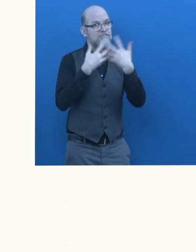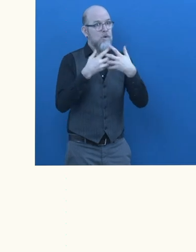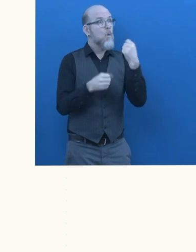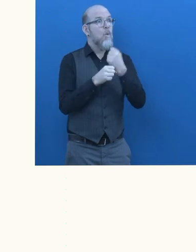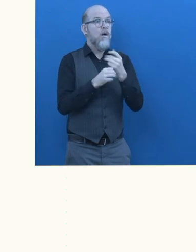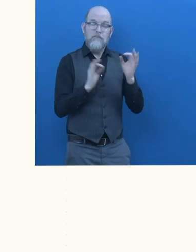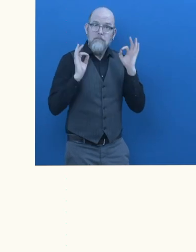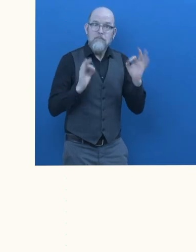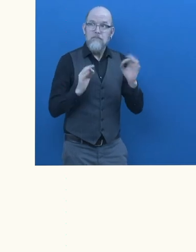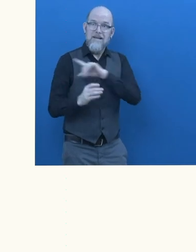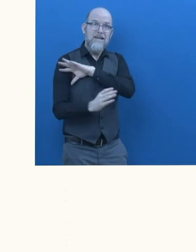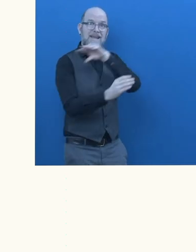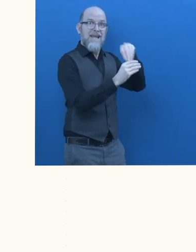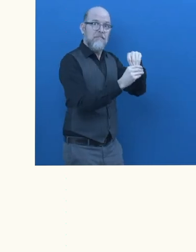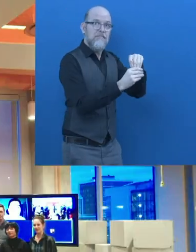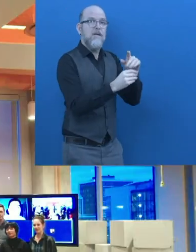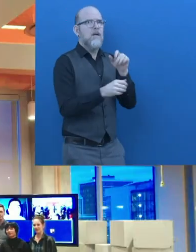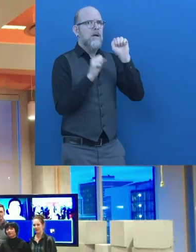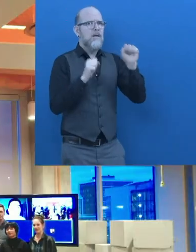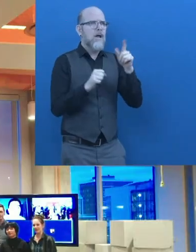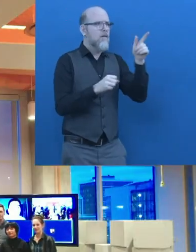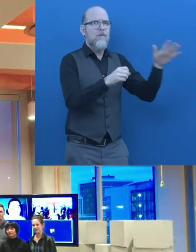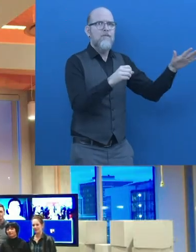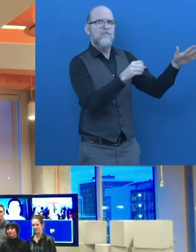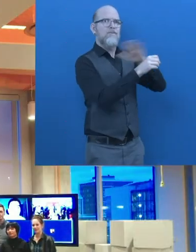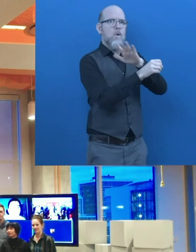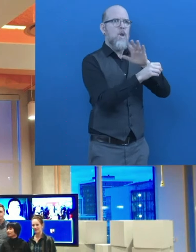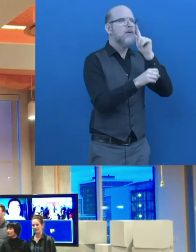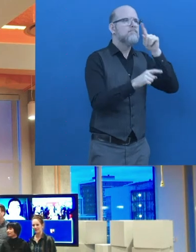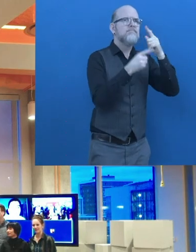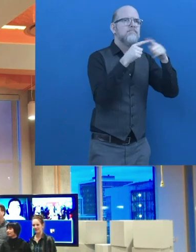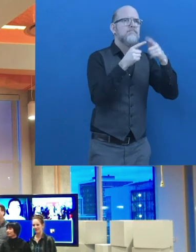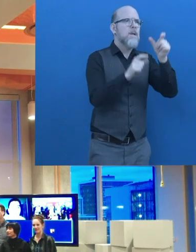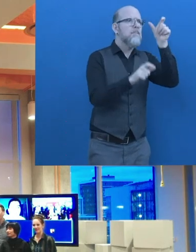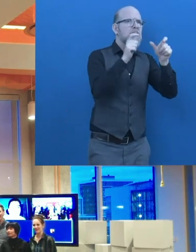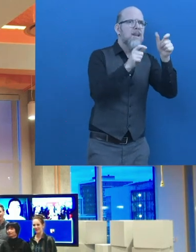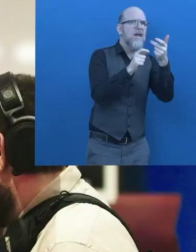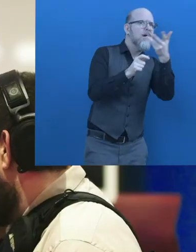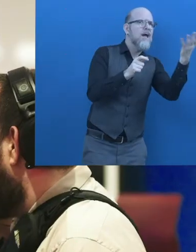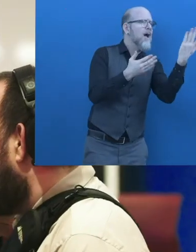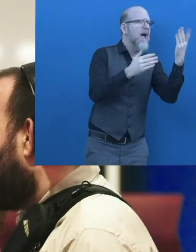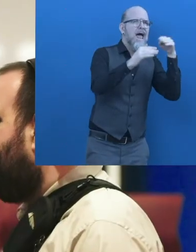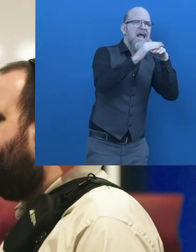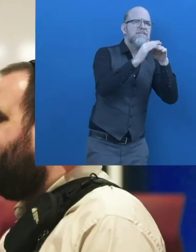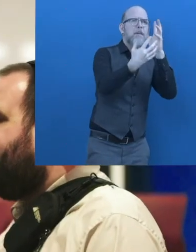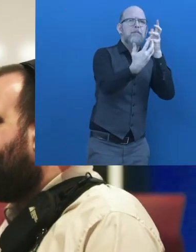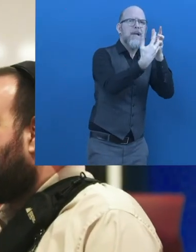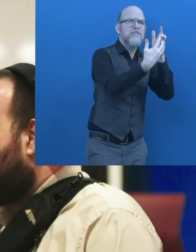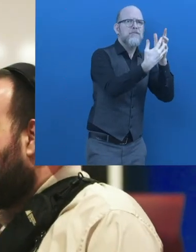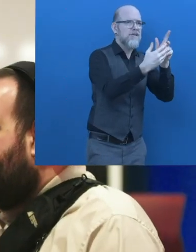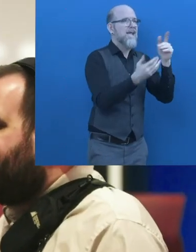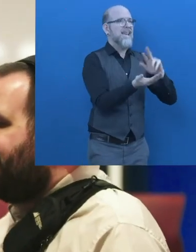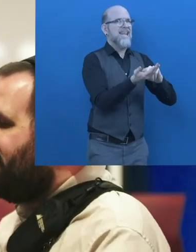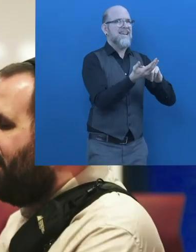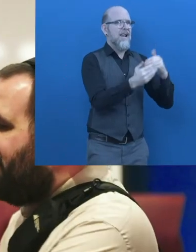so that they can consider the full spectrum of people as they build digital products. For people with disabilities,